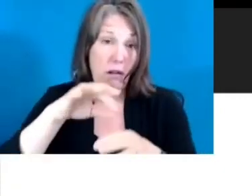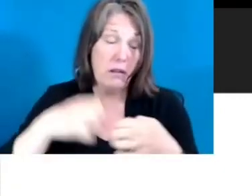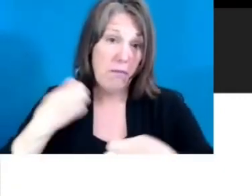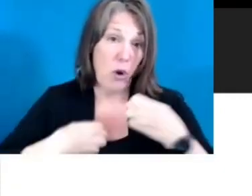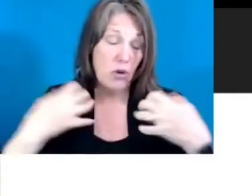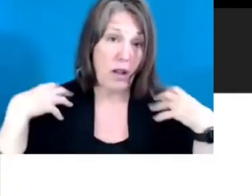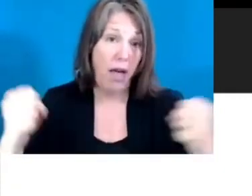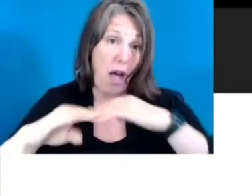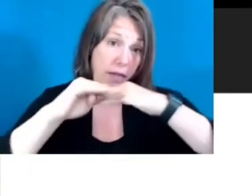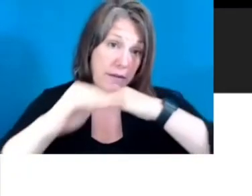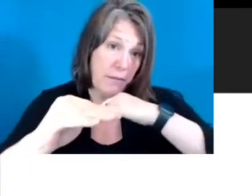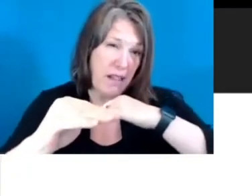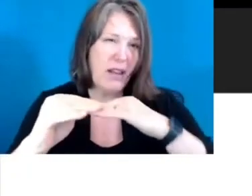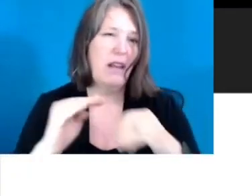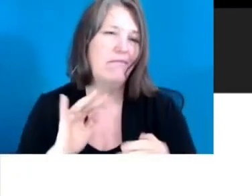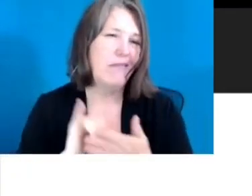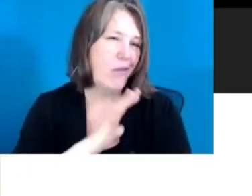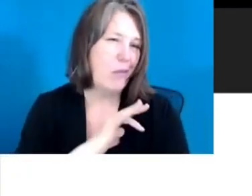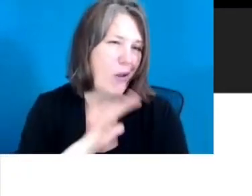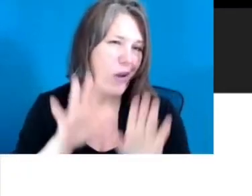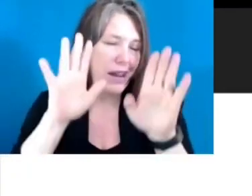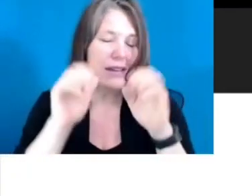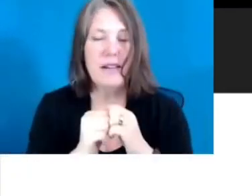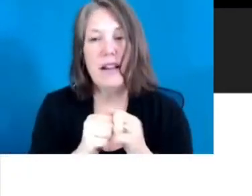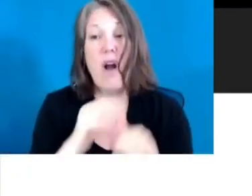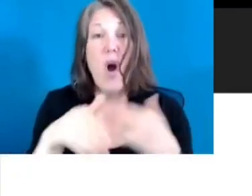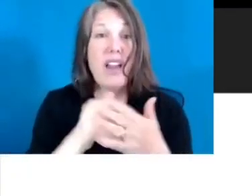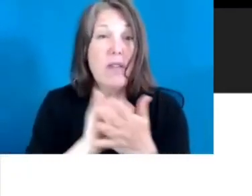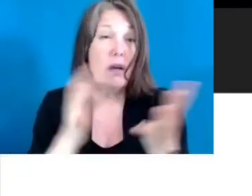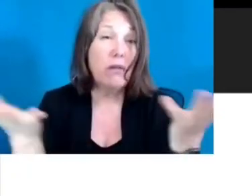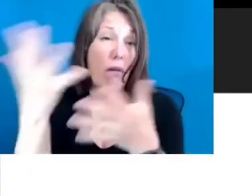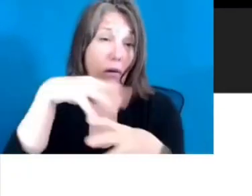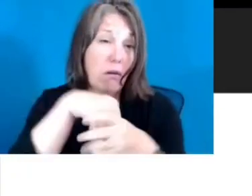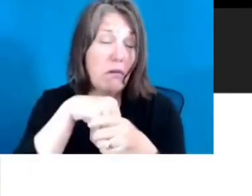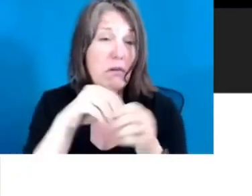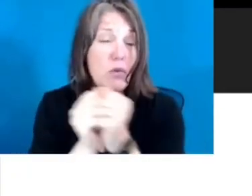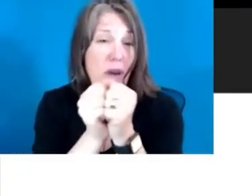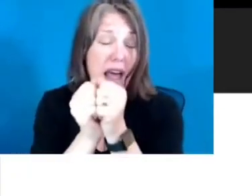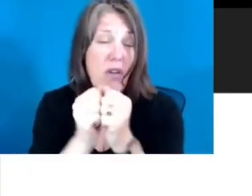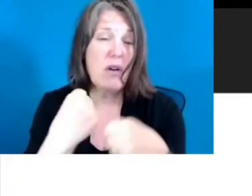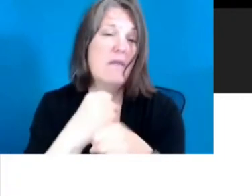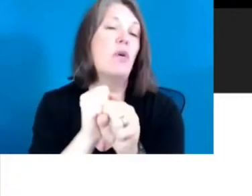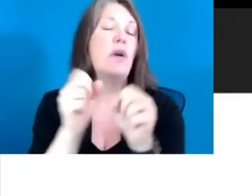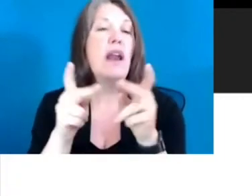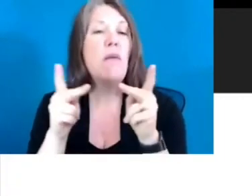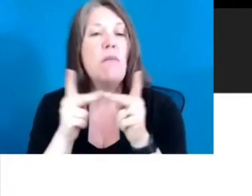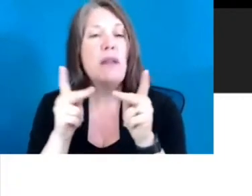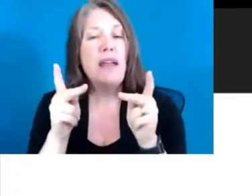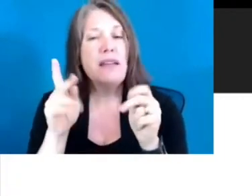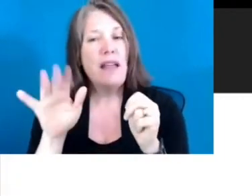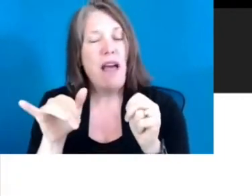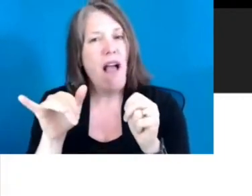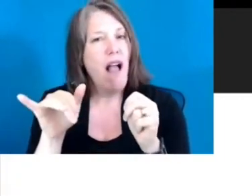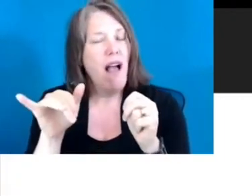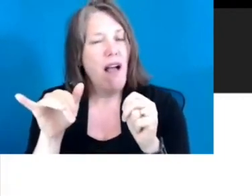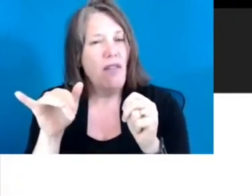stability would be great. All of those factors coming together have created a place that is